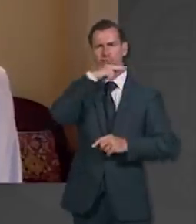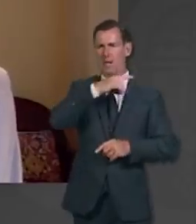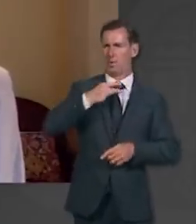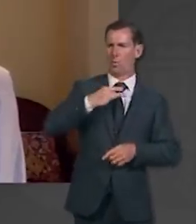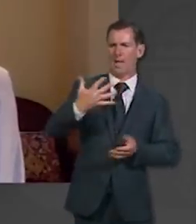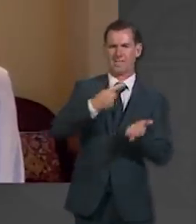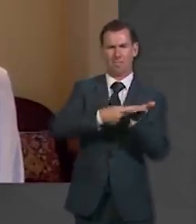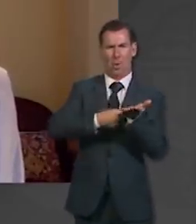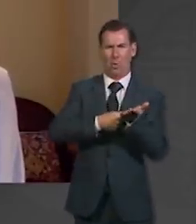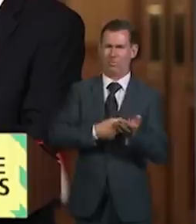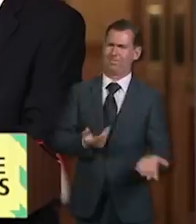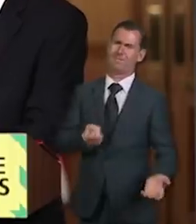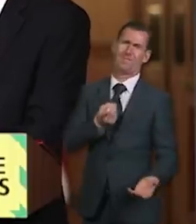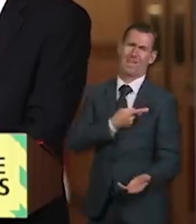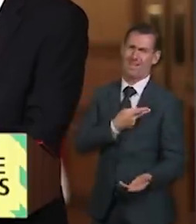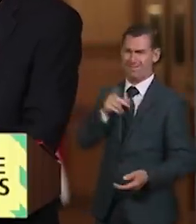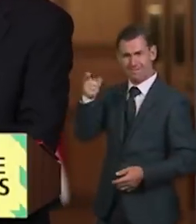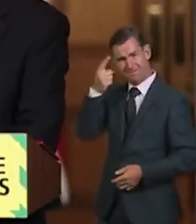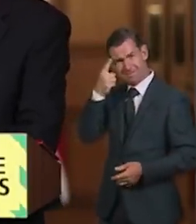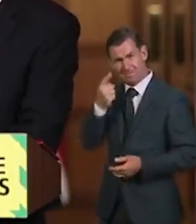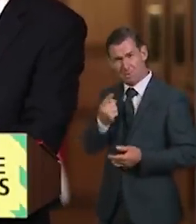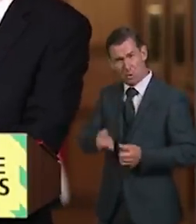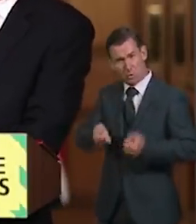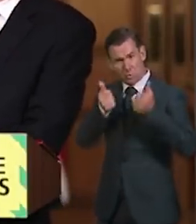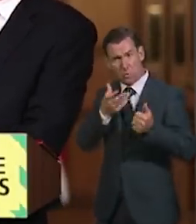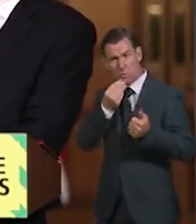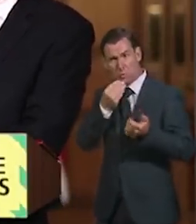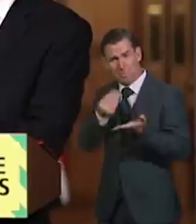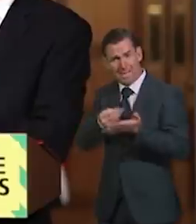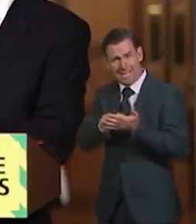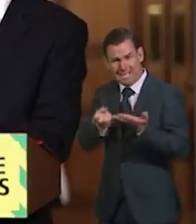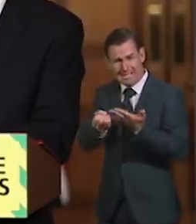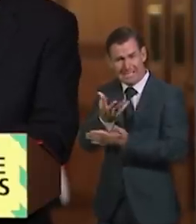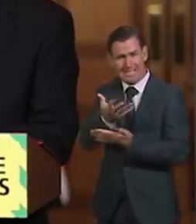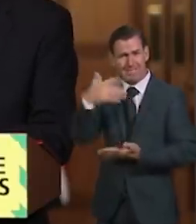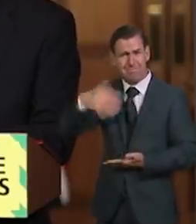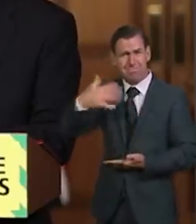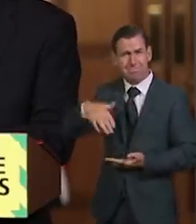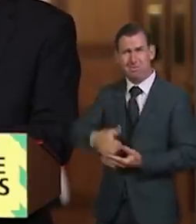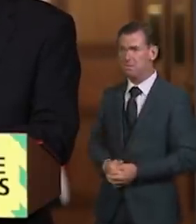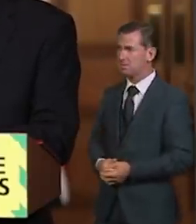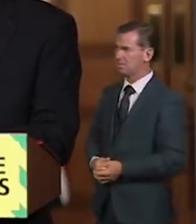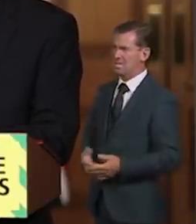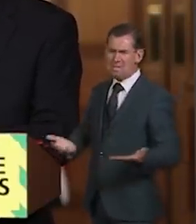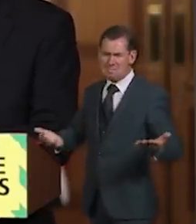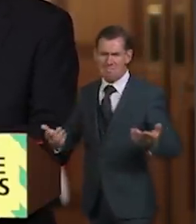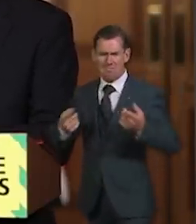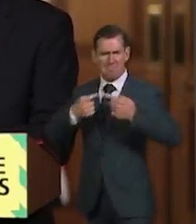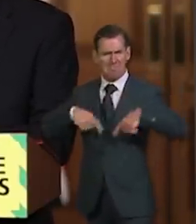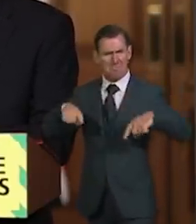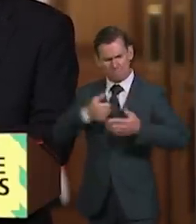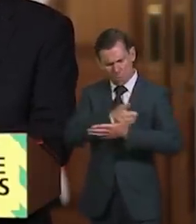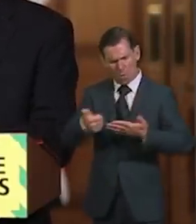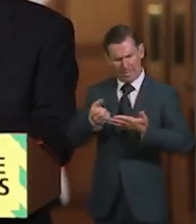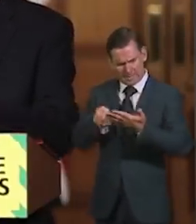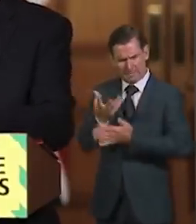money, do you think? Well, actually, I think that we have always spent money on promoting the UK around the world. If you look at the great campaign, and I see this